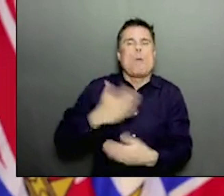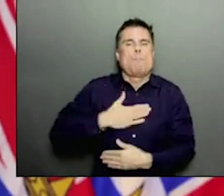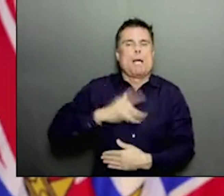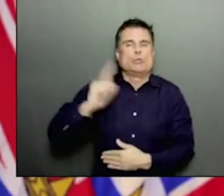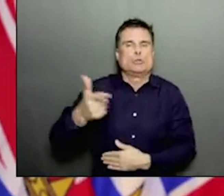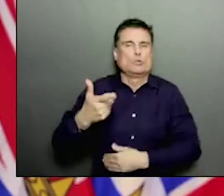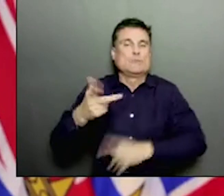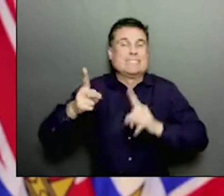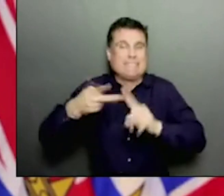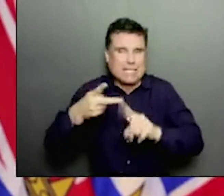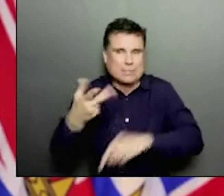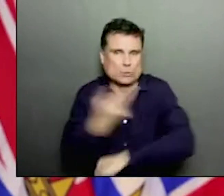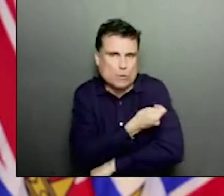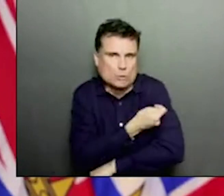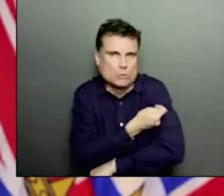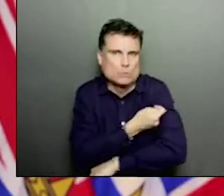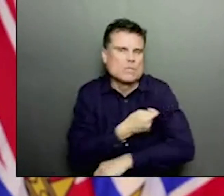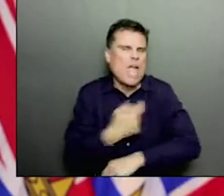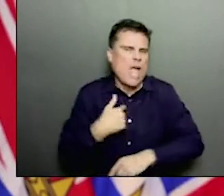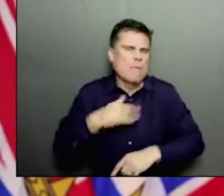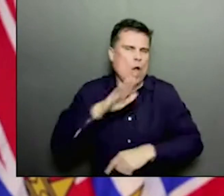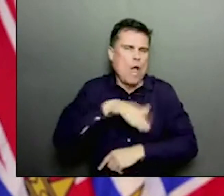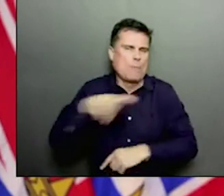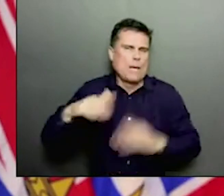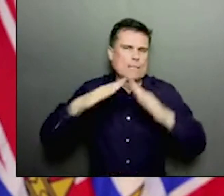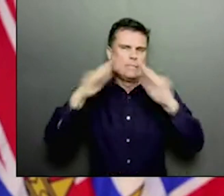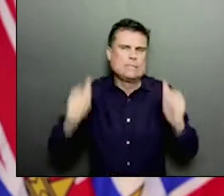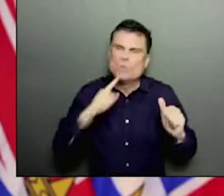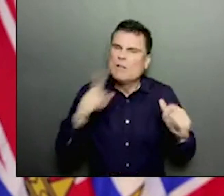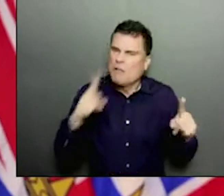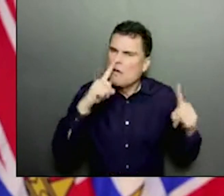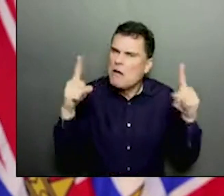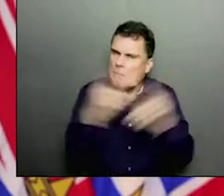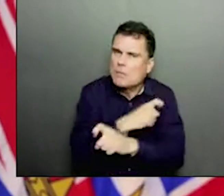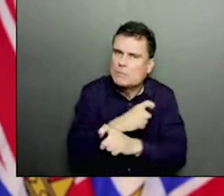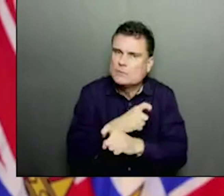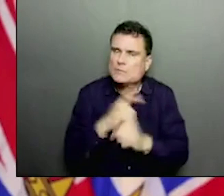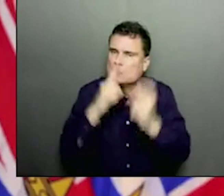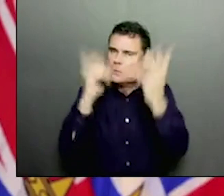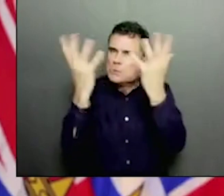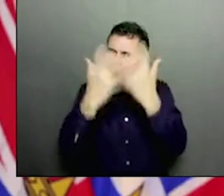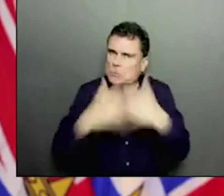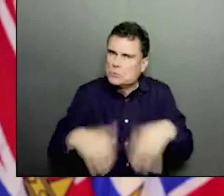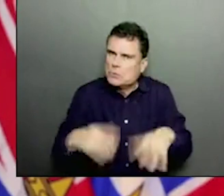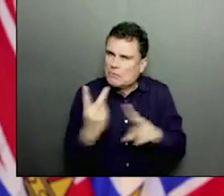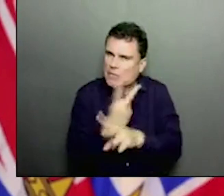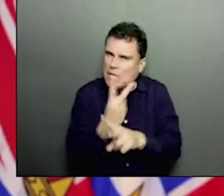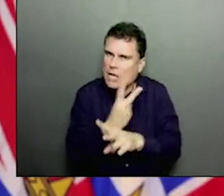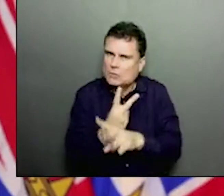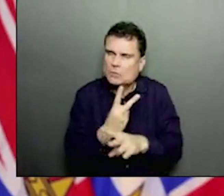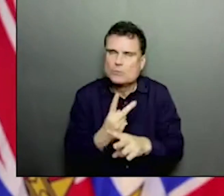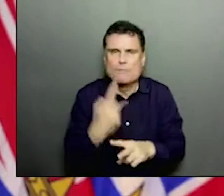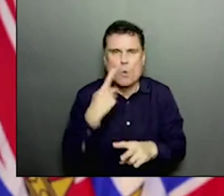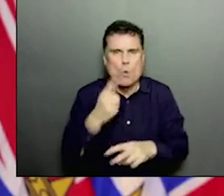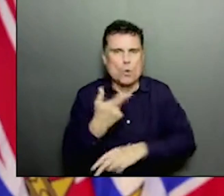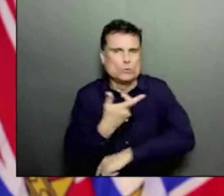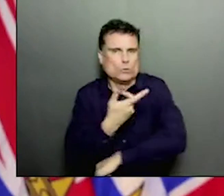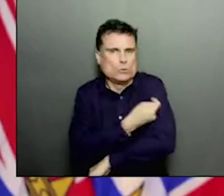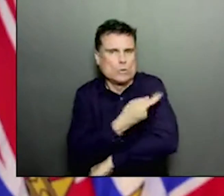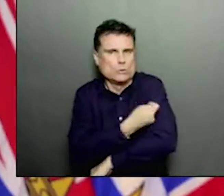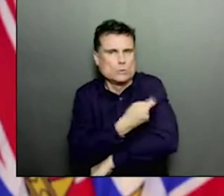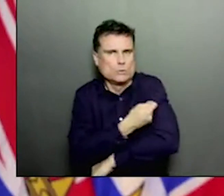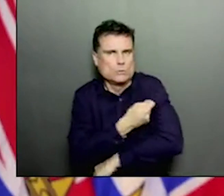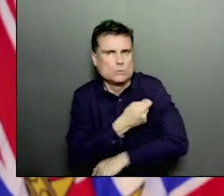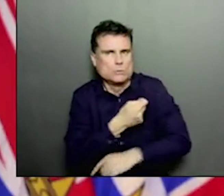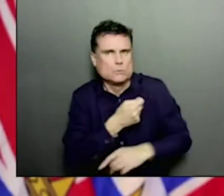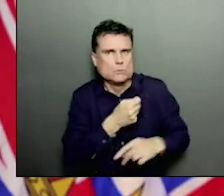doses, et cetera. But there is a lot of work going on right now to try and scale that up in a way that we can make sure we don't miss